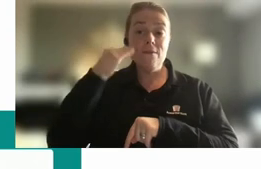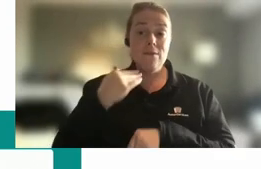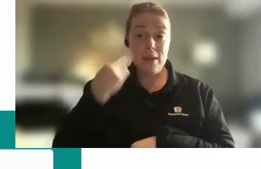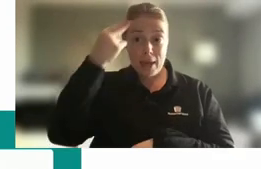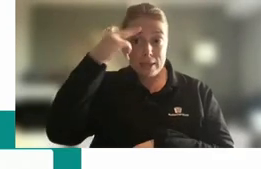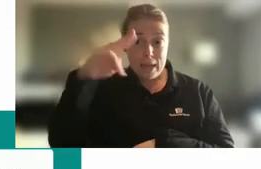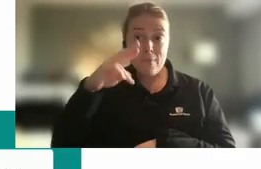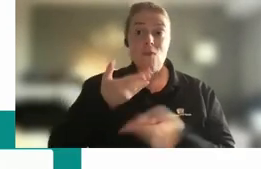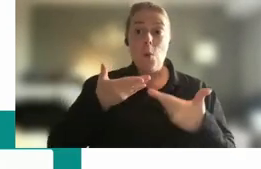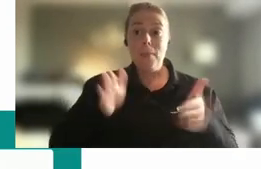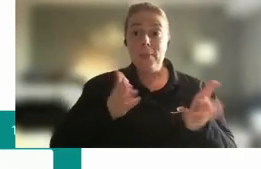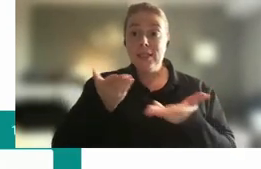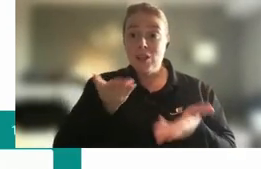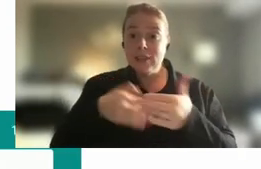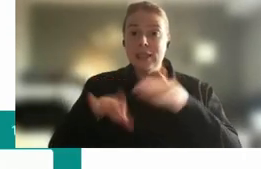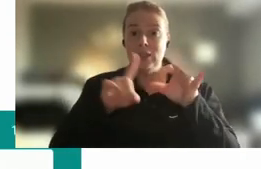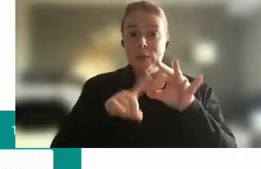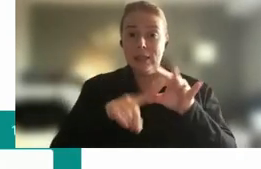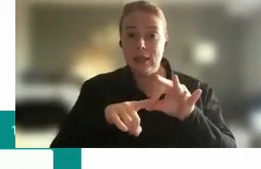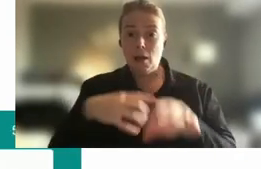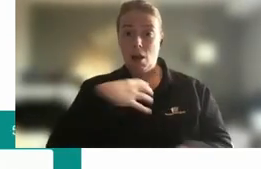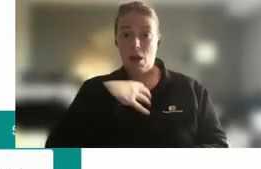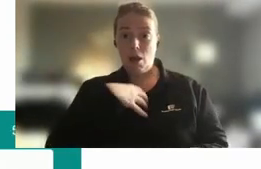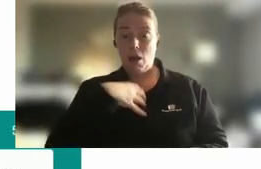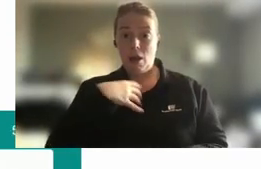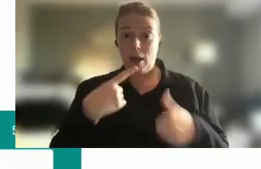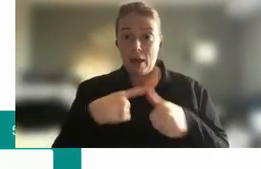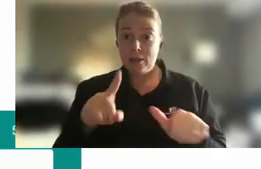Oh, my goodness. And the answer is Michelle.